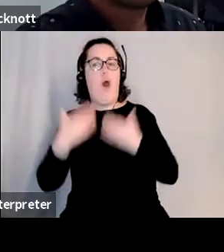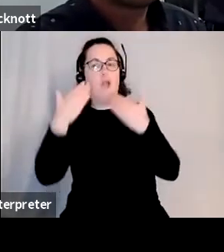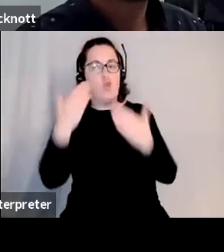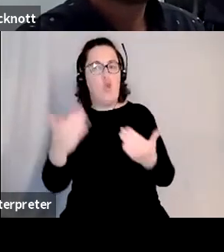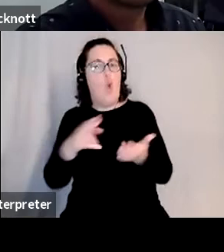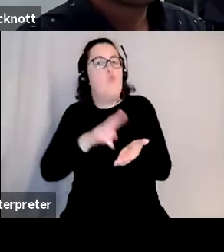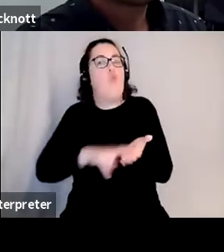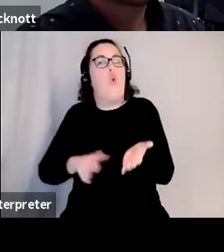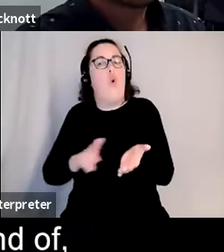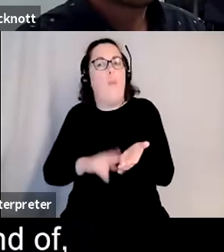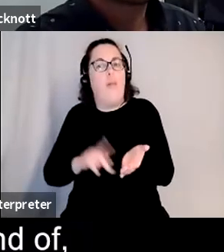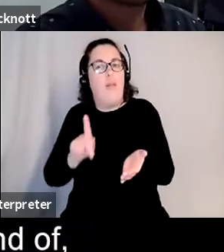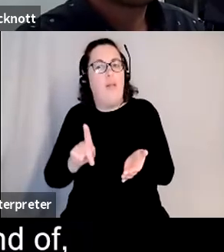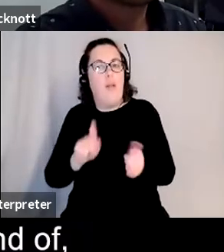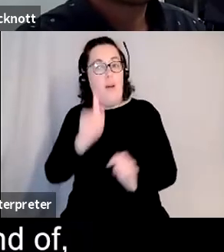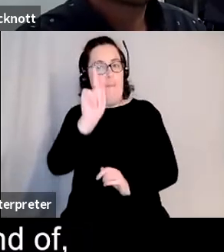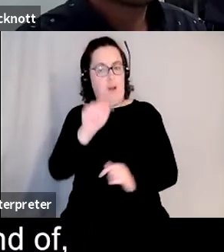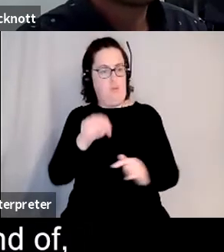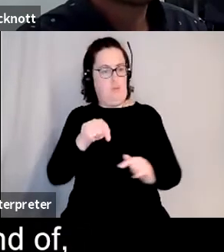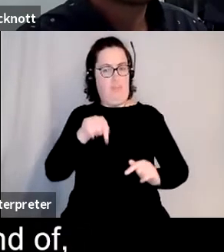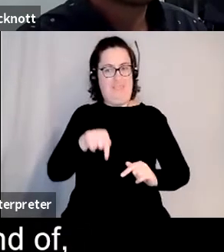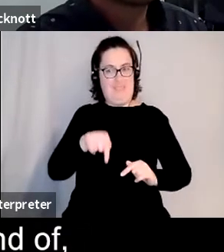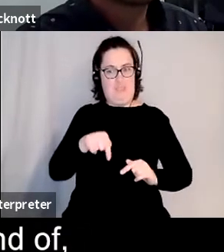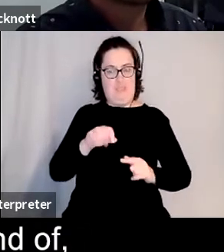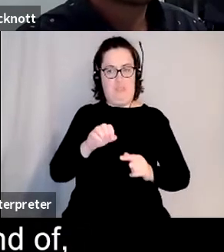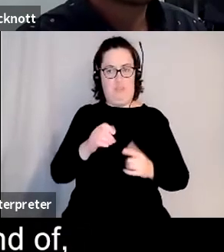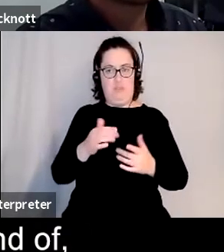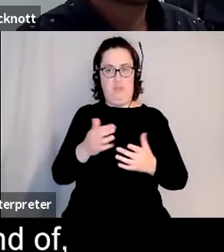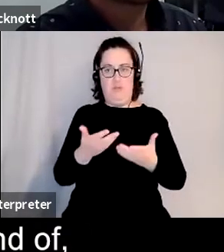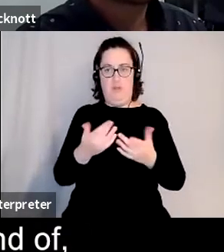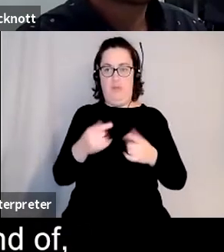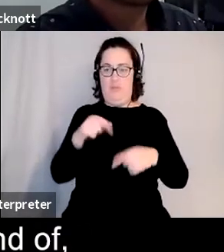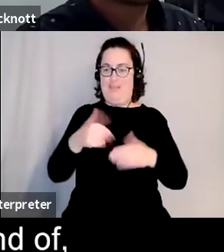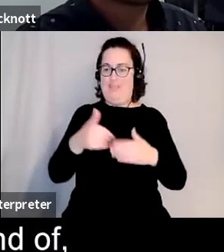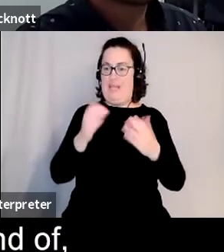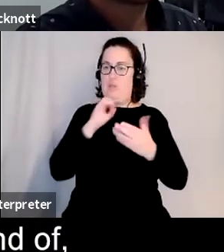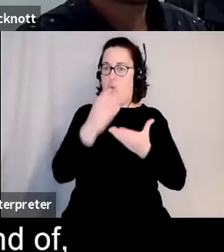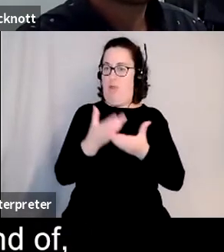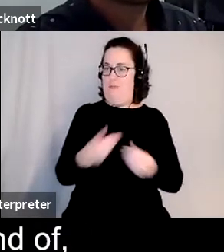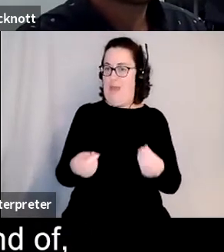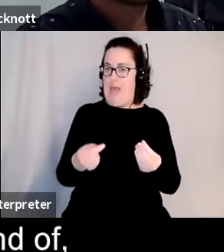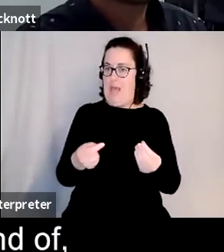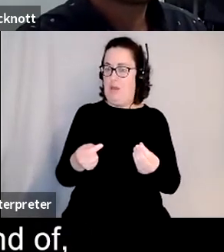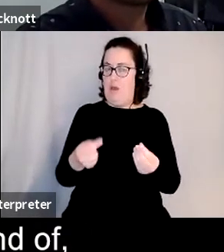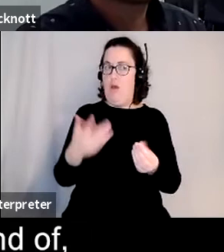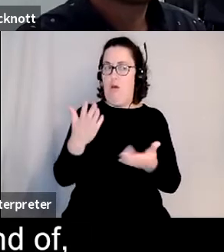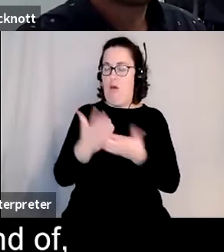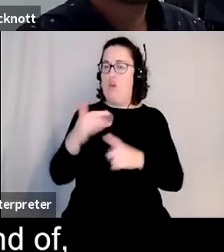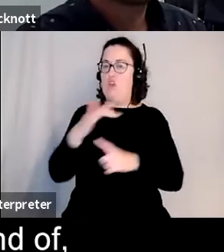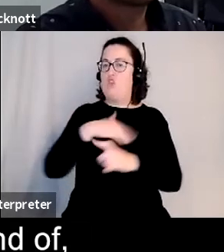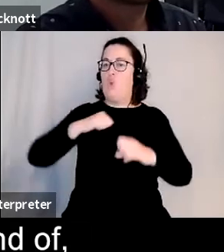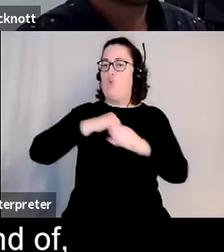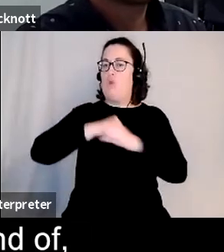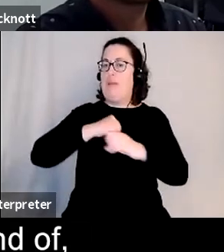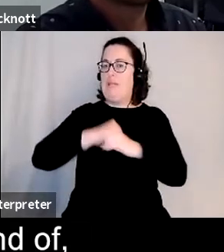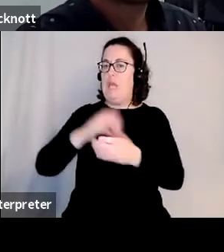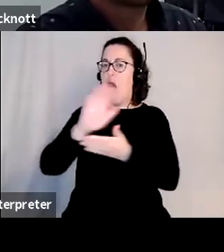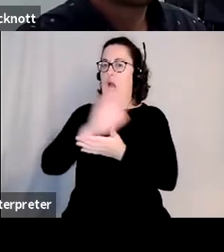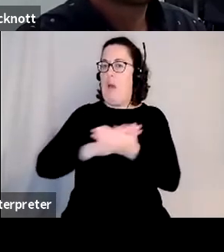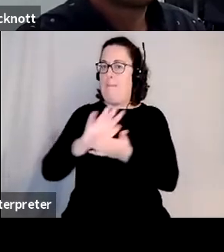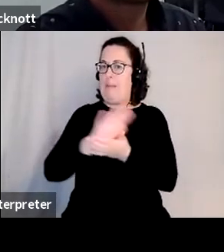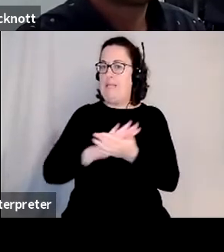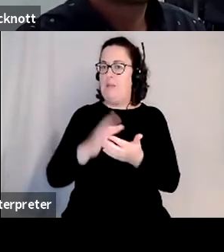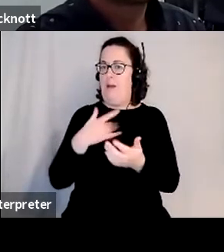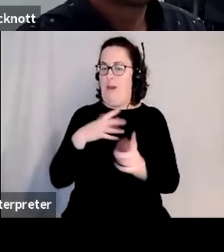um and i feel that it was read in a kind of much more optimistic way perhaps than i